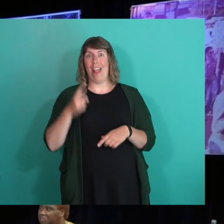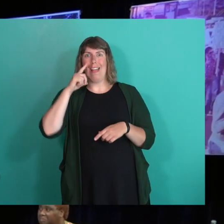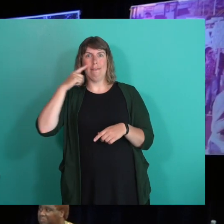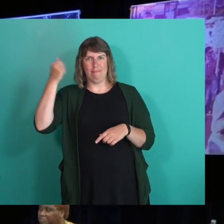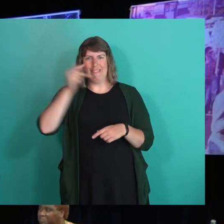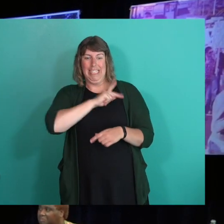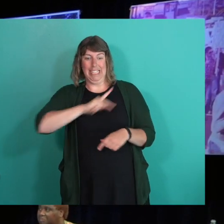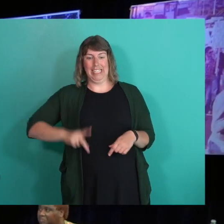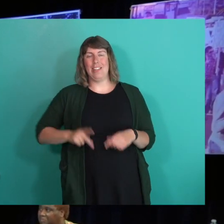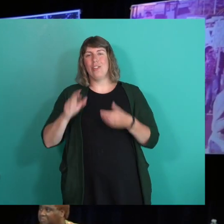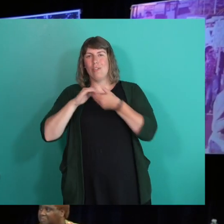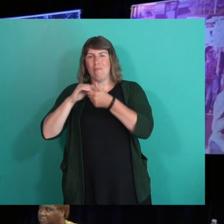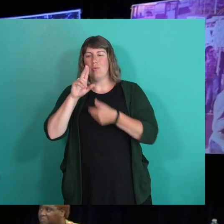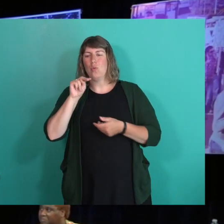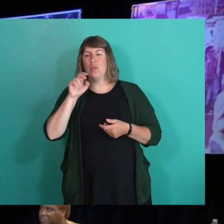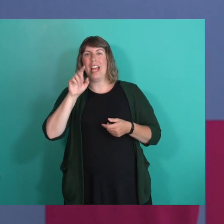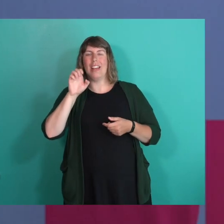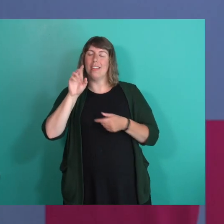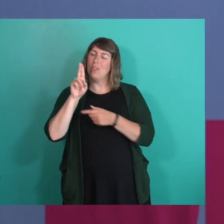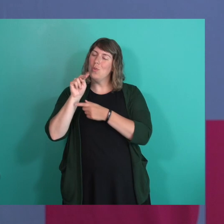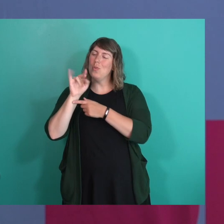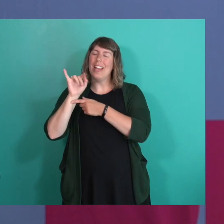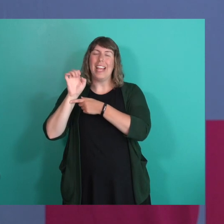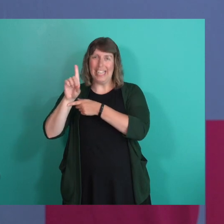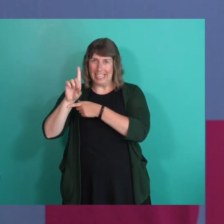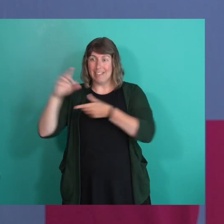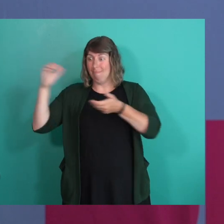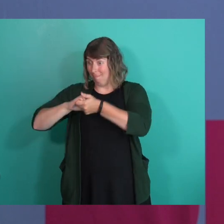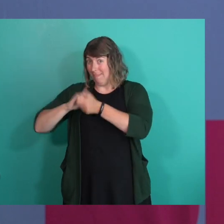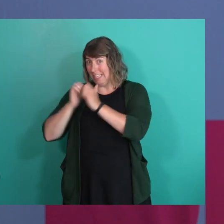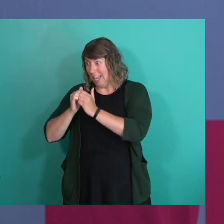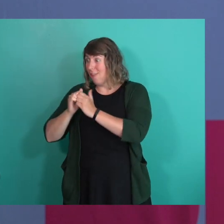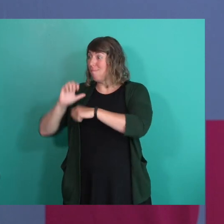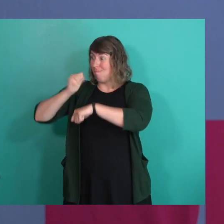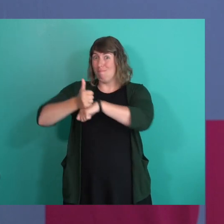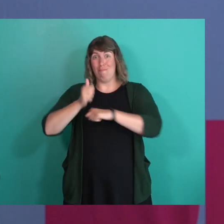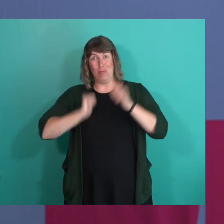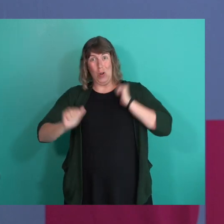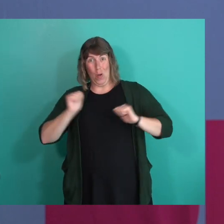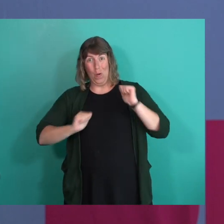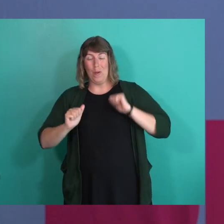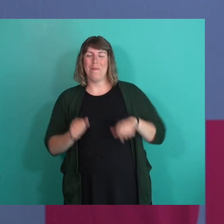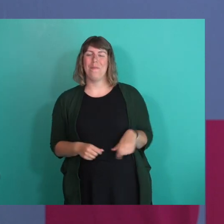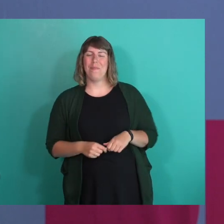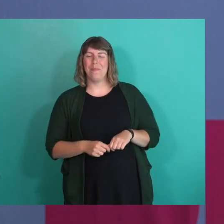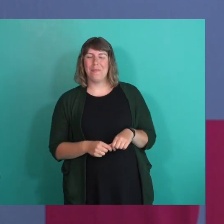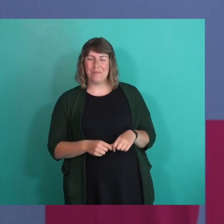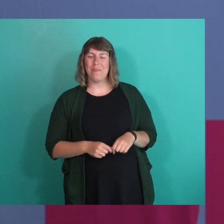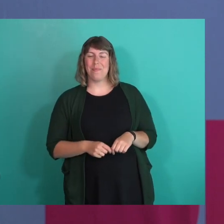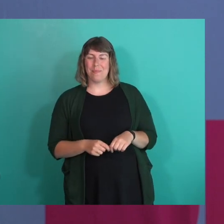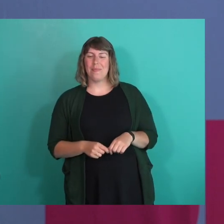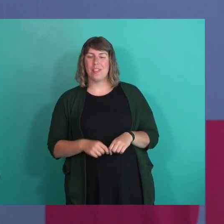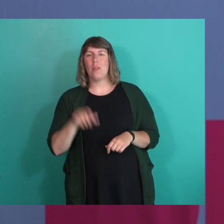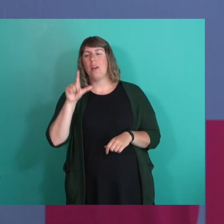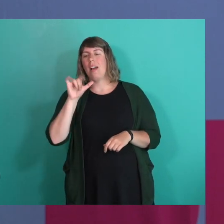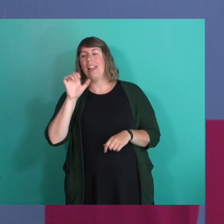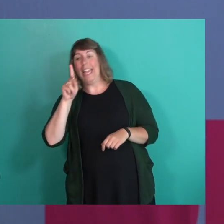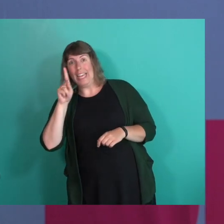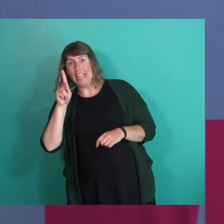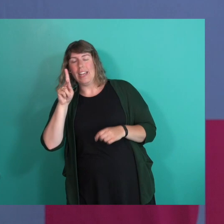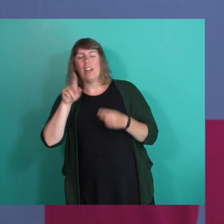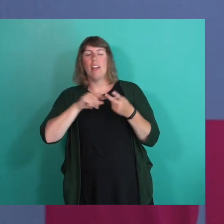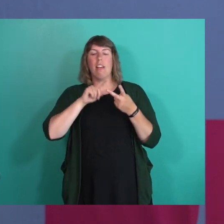sort of like Vancouver Drag King Troop of the day to start the show. So, yeah. So that was kind of Lick and